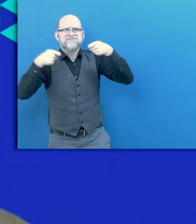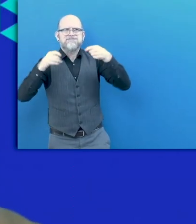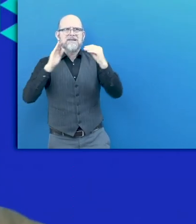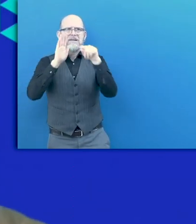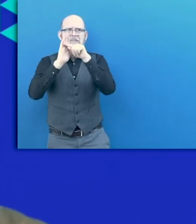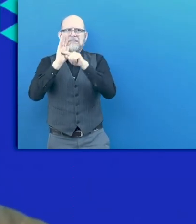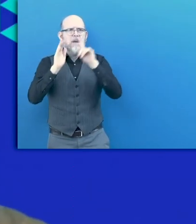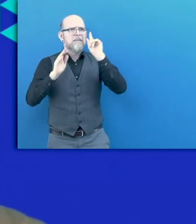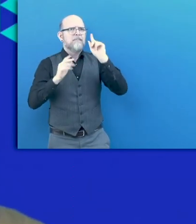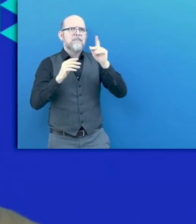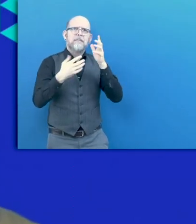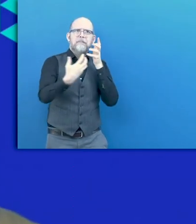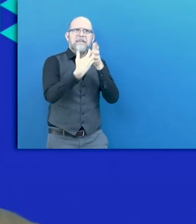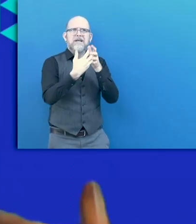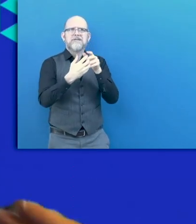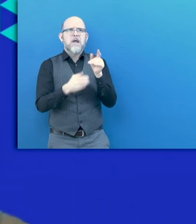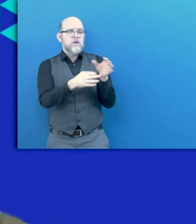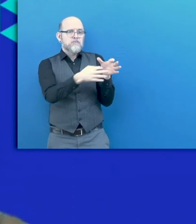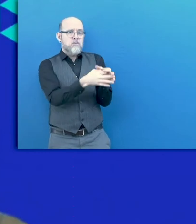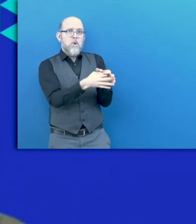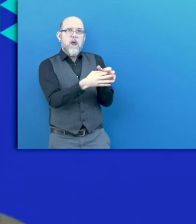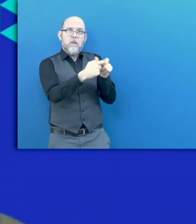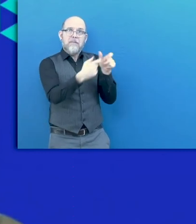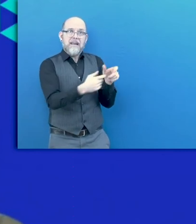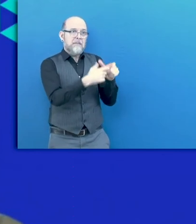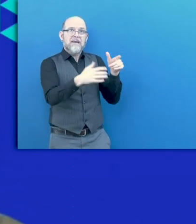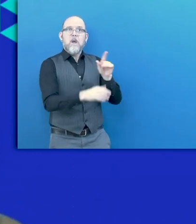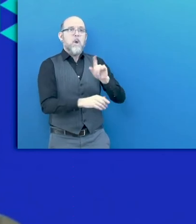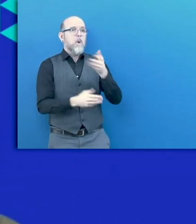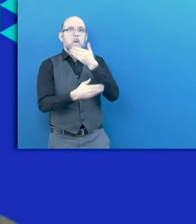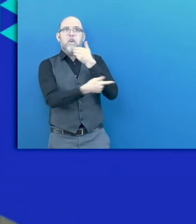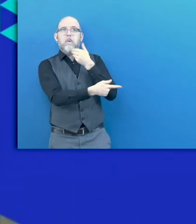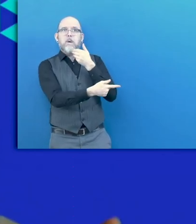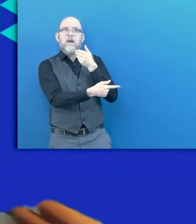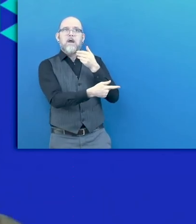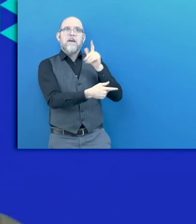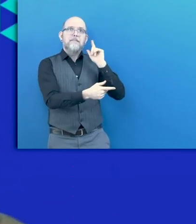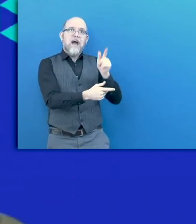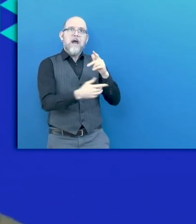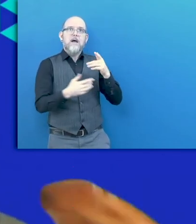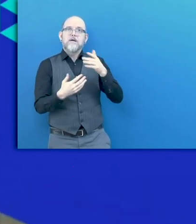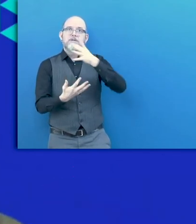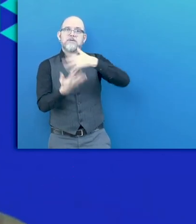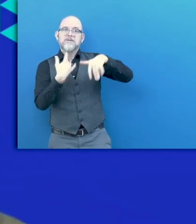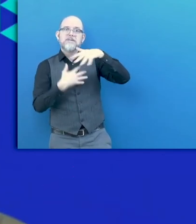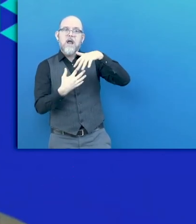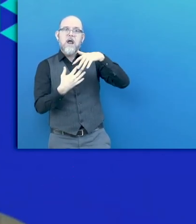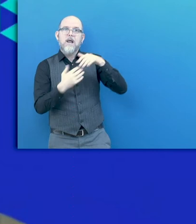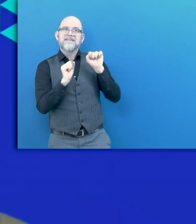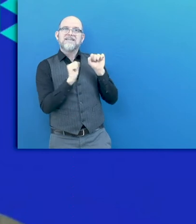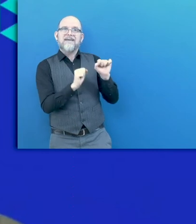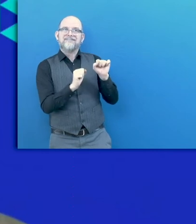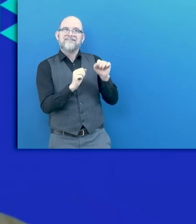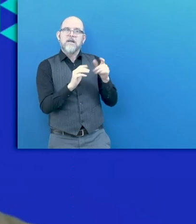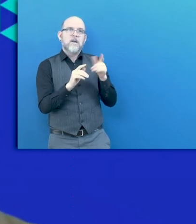protection that is clearly insufficient for the needs of persons with disabilities and their extra costs, but also very often designed